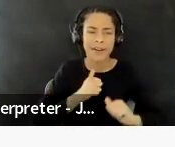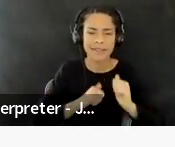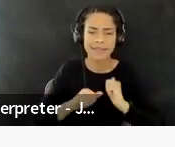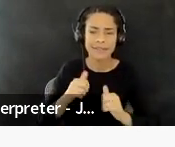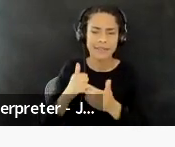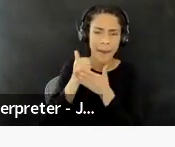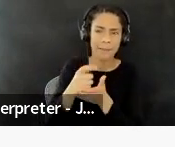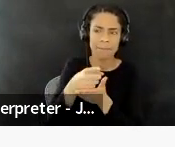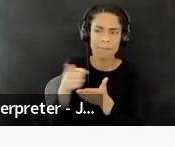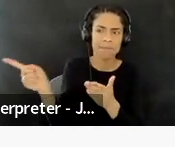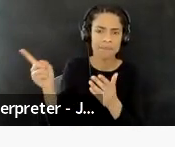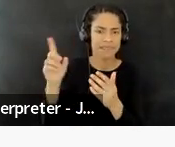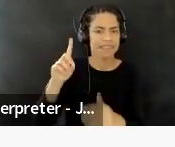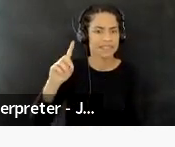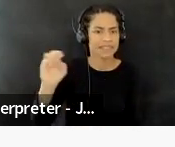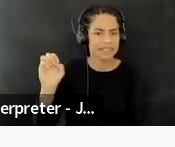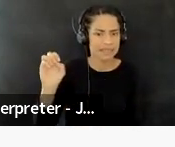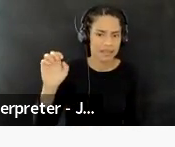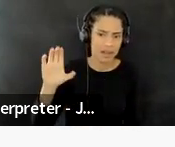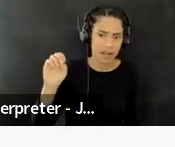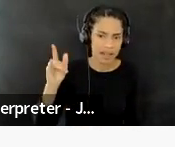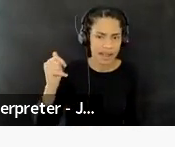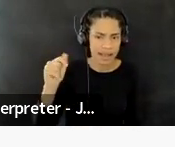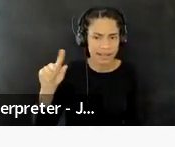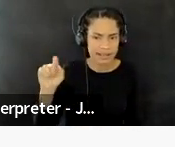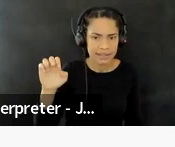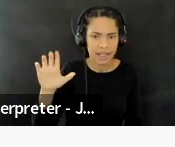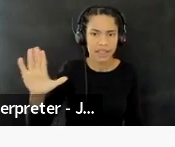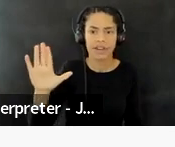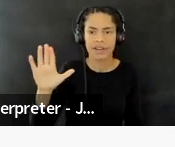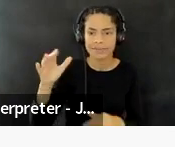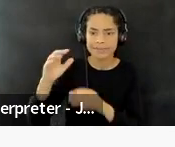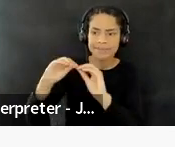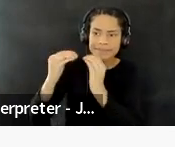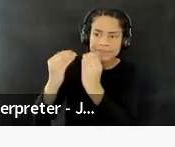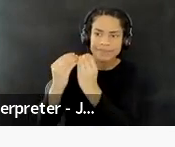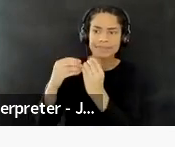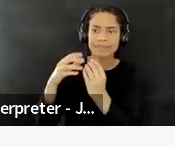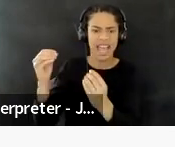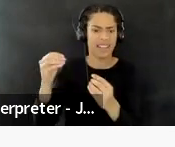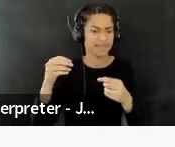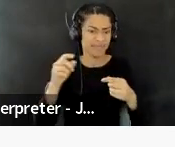decolonize their institutions and the field as a whole. Um,